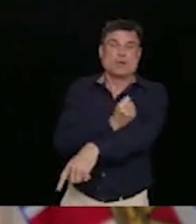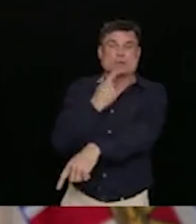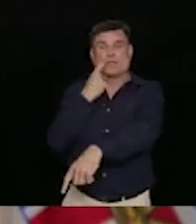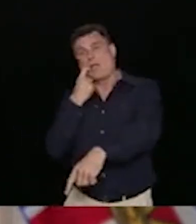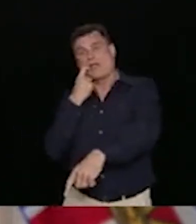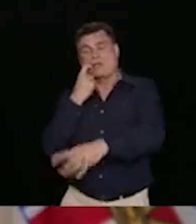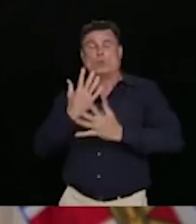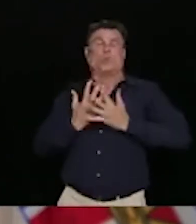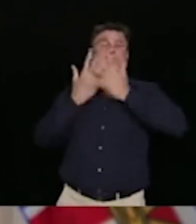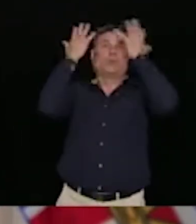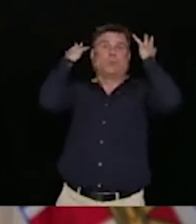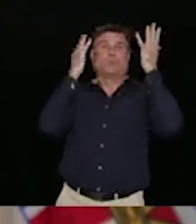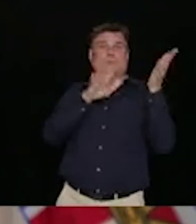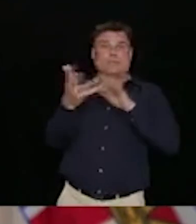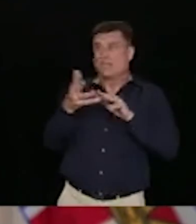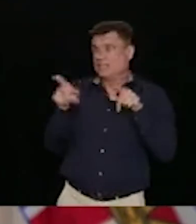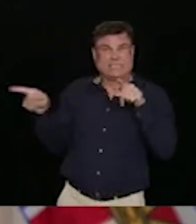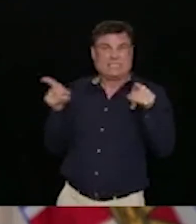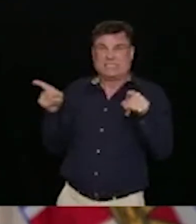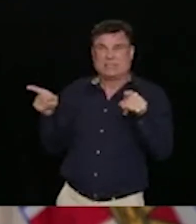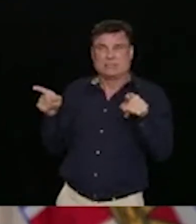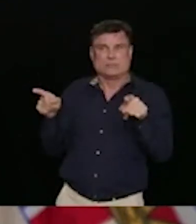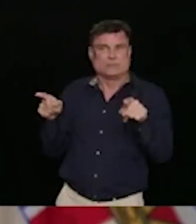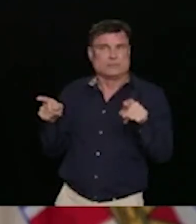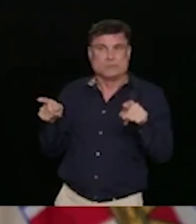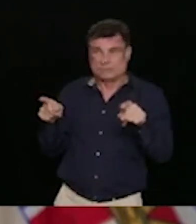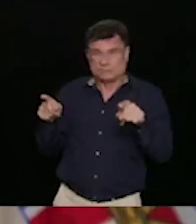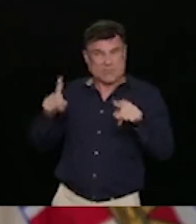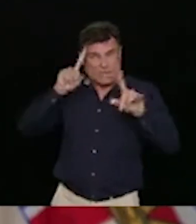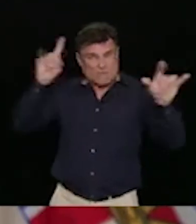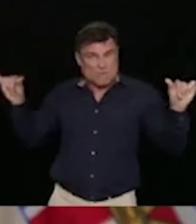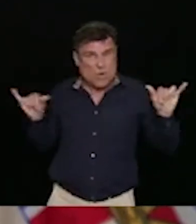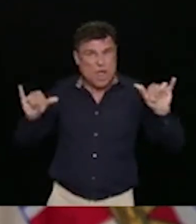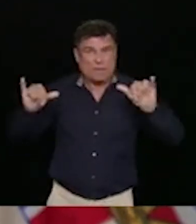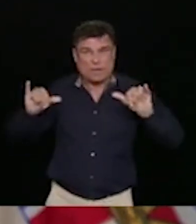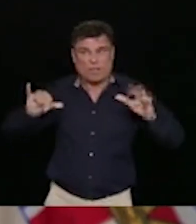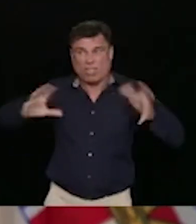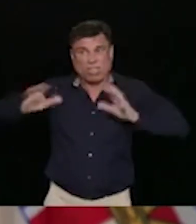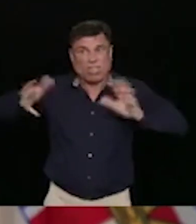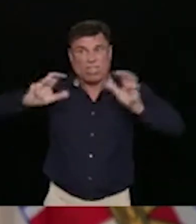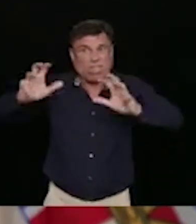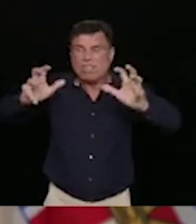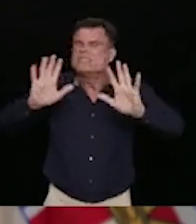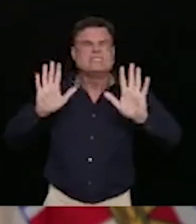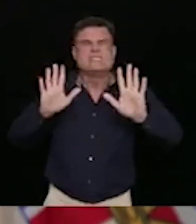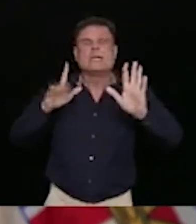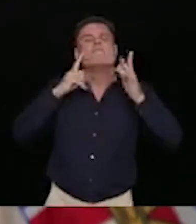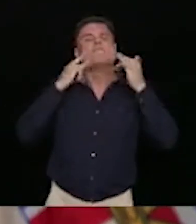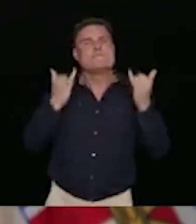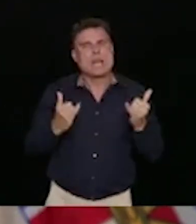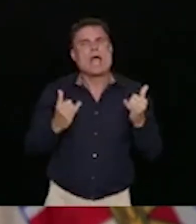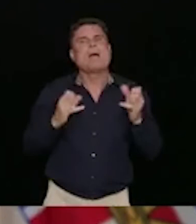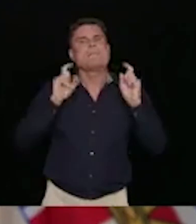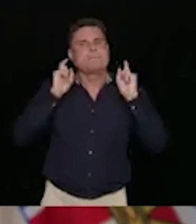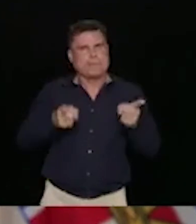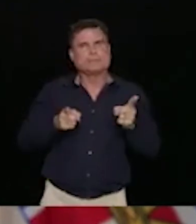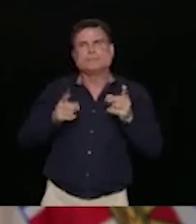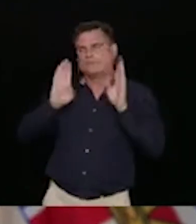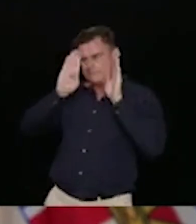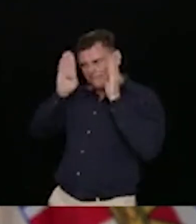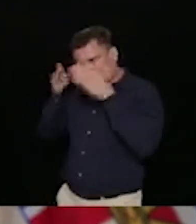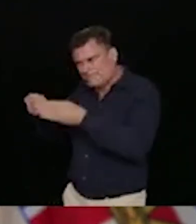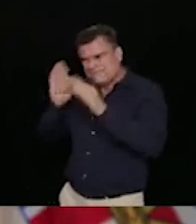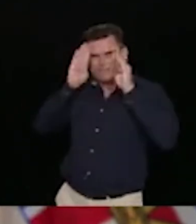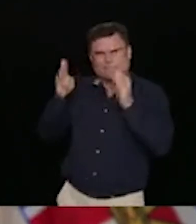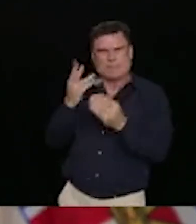We need to care and support each other through this pandemic and through both our crises. And we need to continue to do what